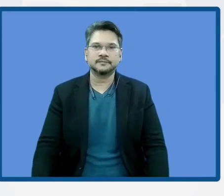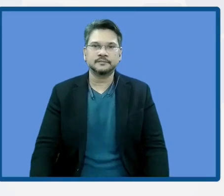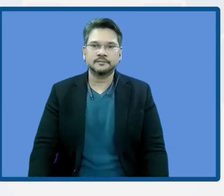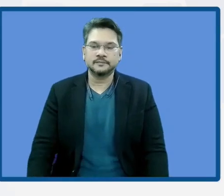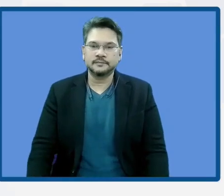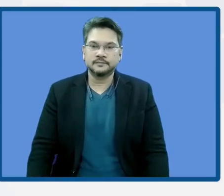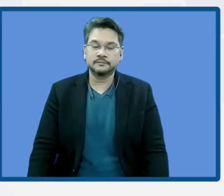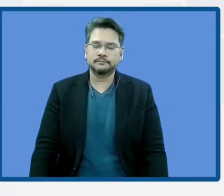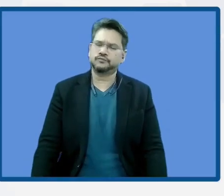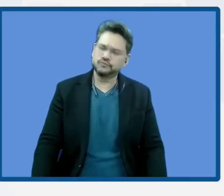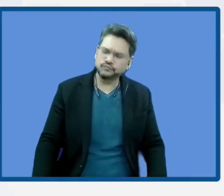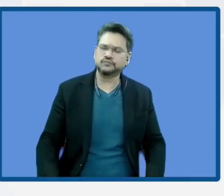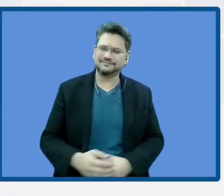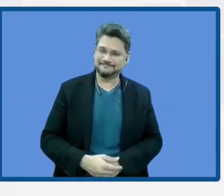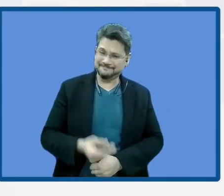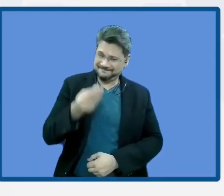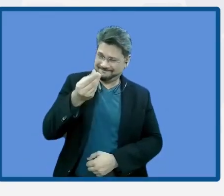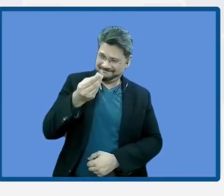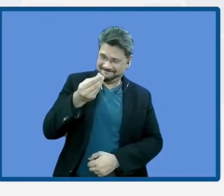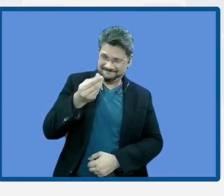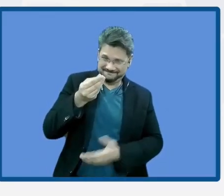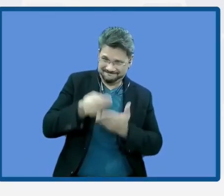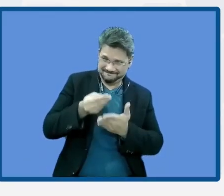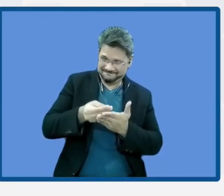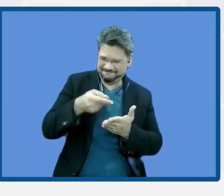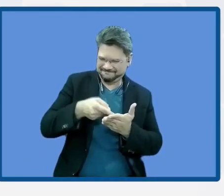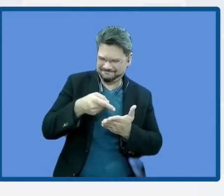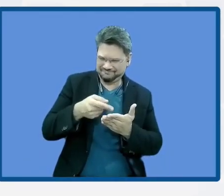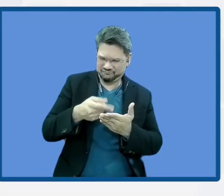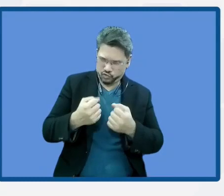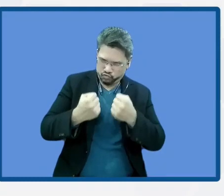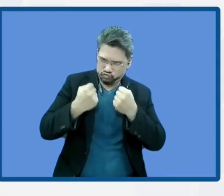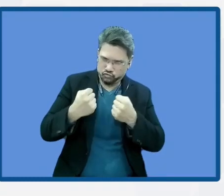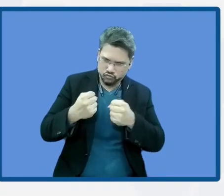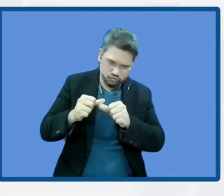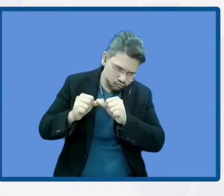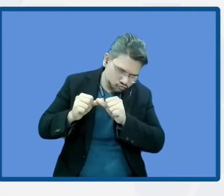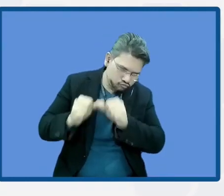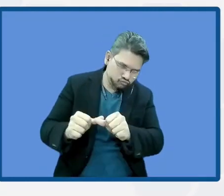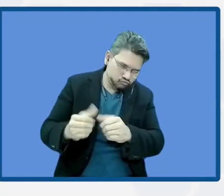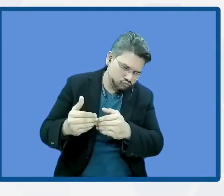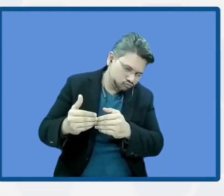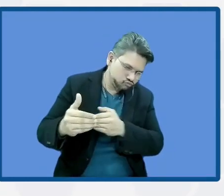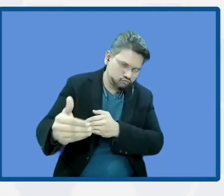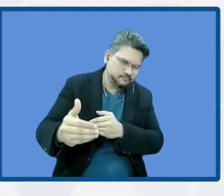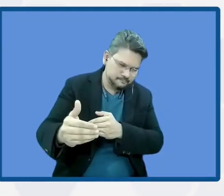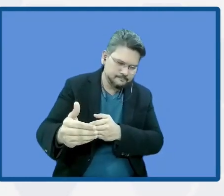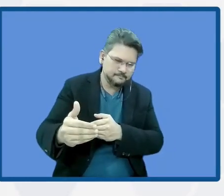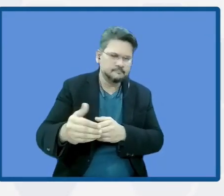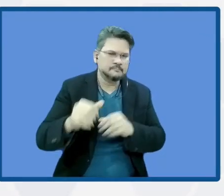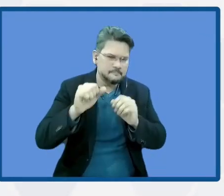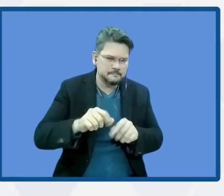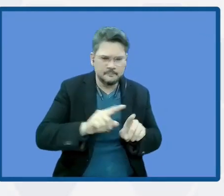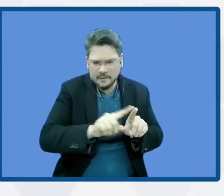sustainability and making it more cross-sectorial and with the natural